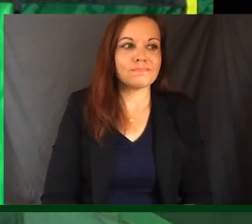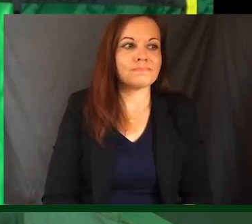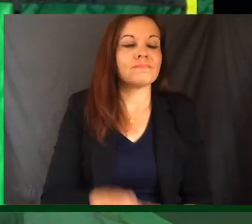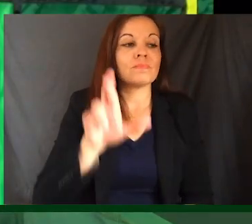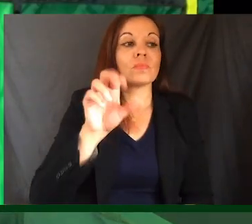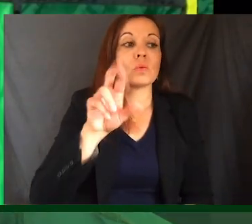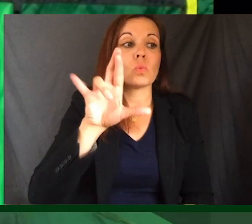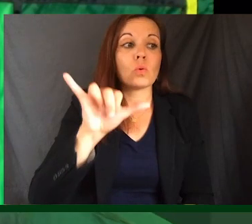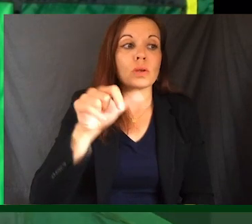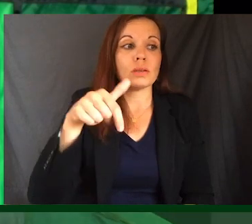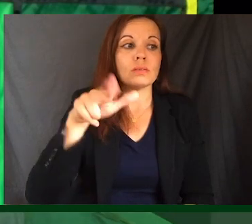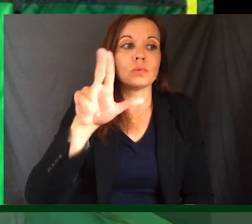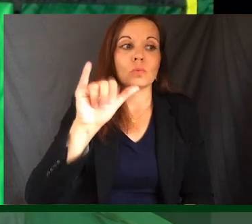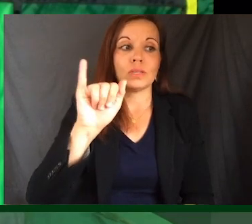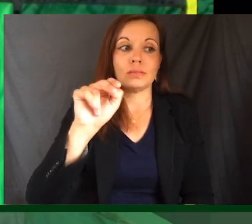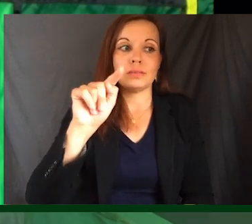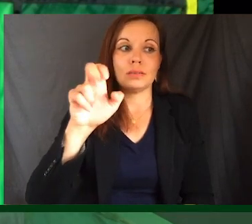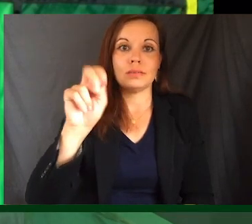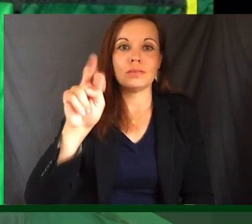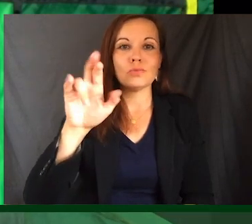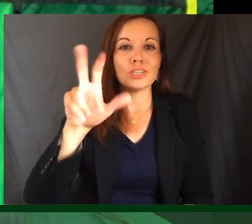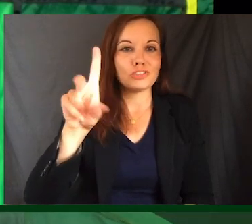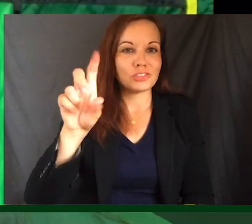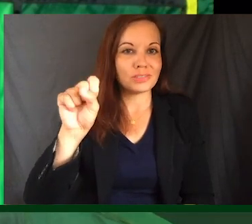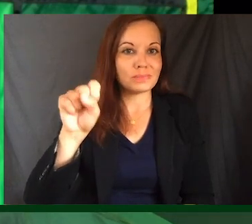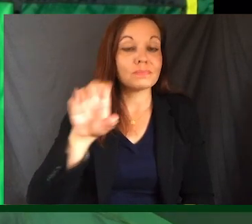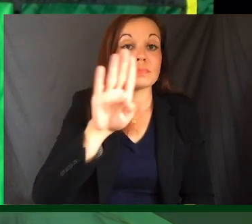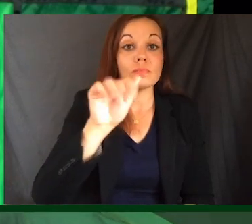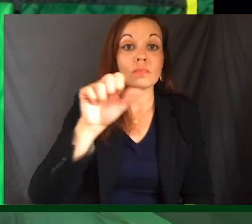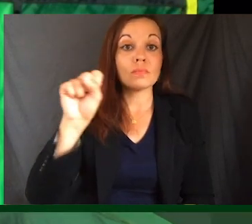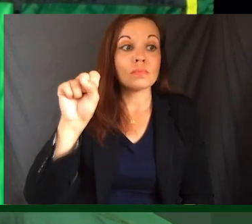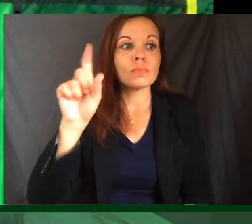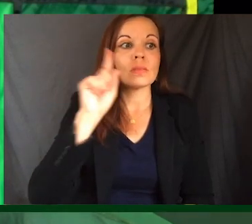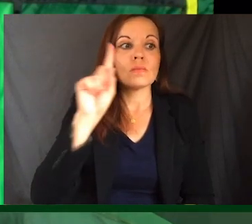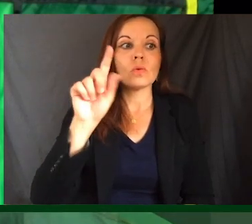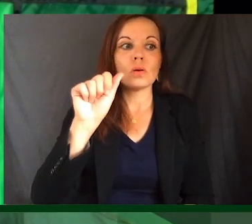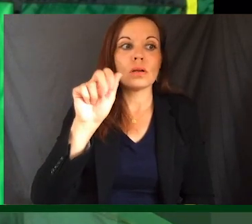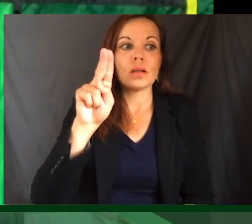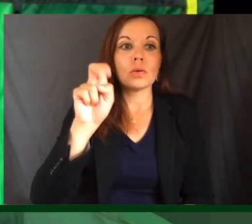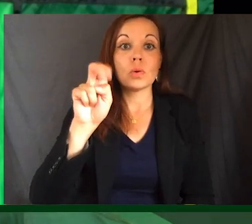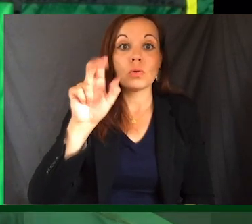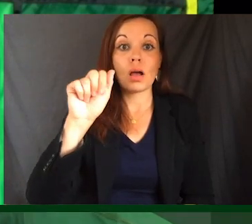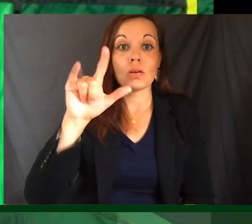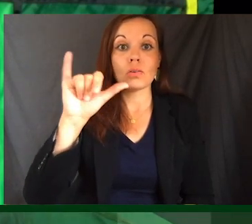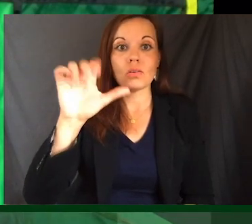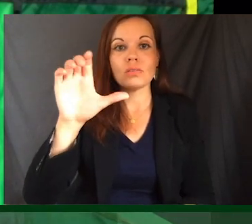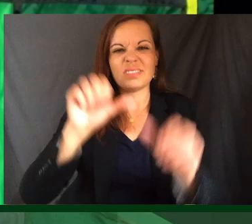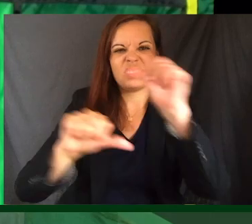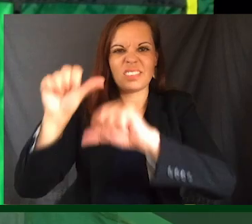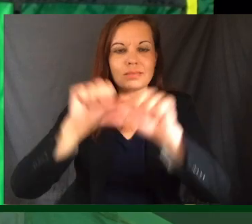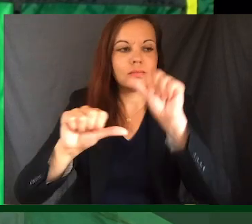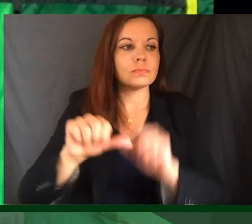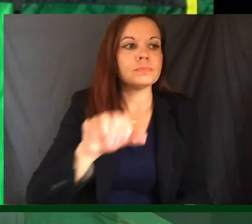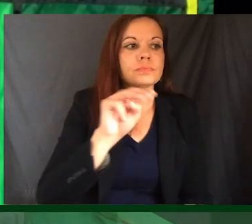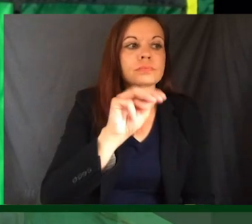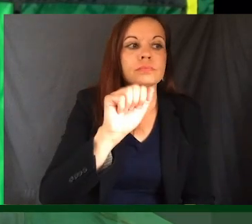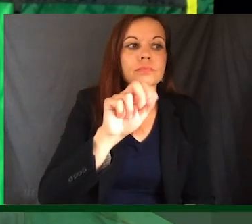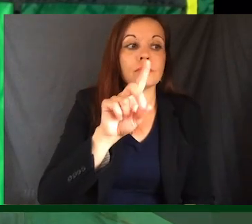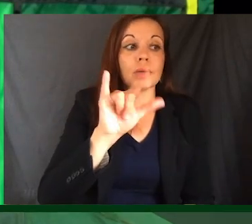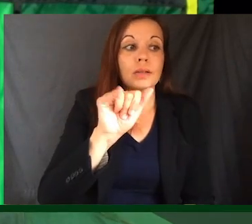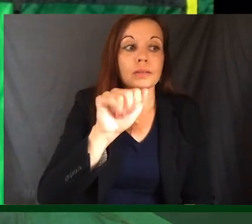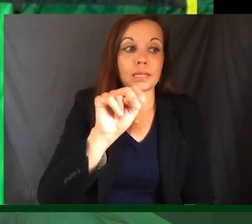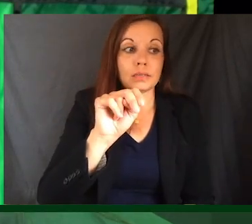Rory Quinton Richards, BAS Aeronautical Science. Madeline Larisse